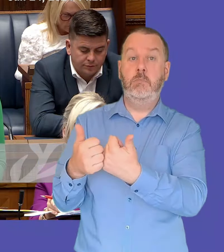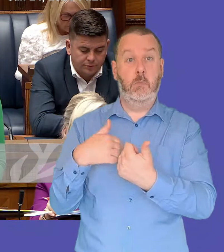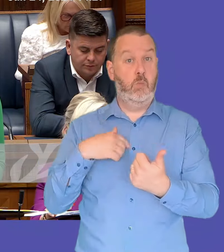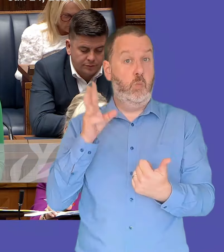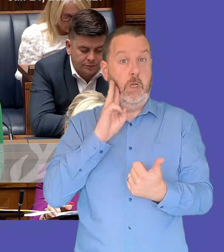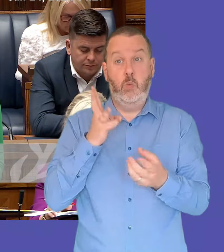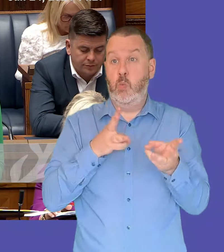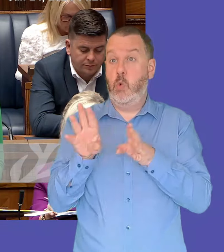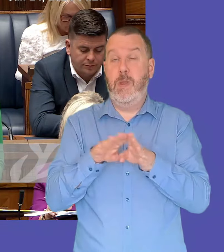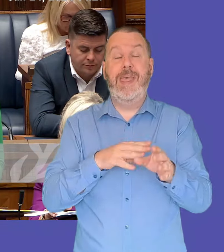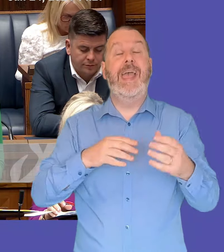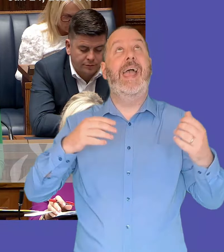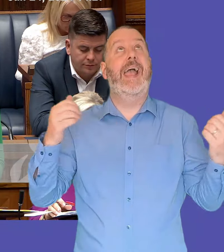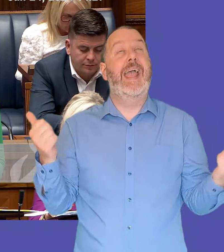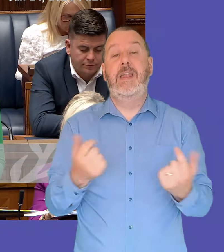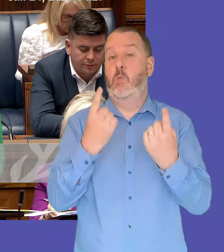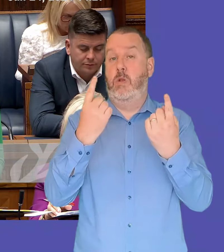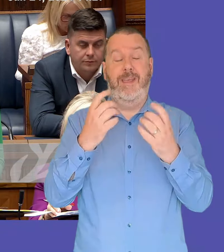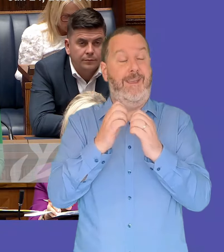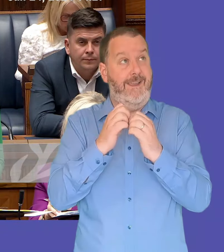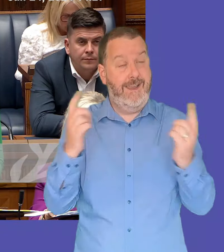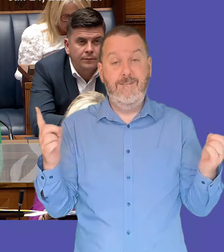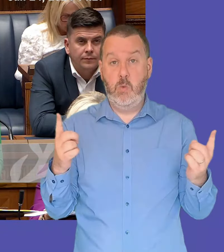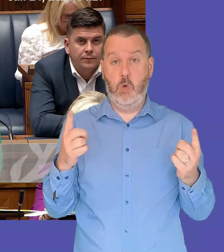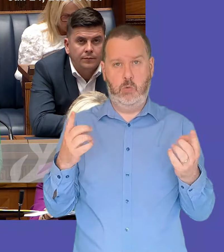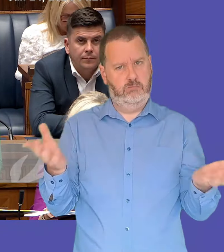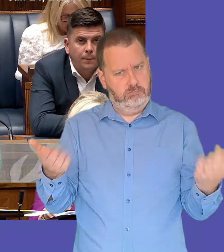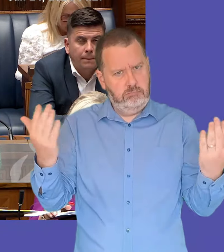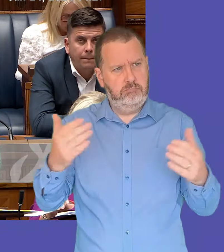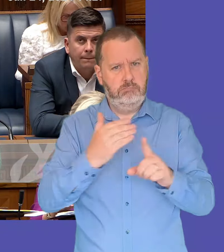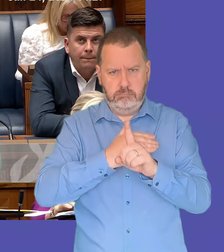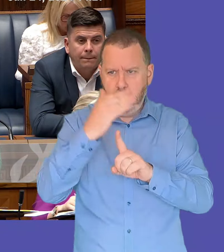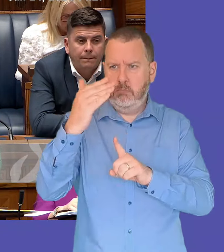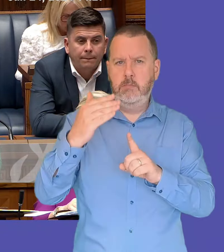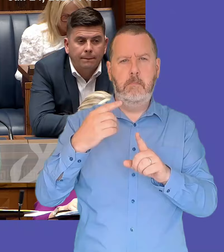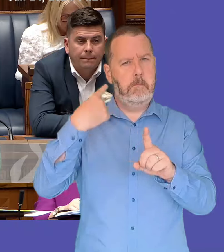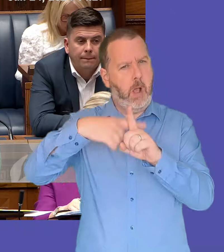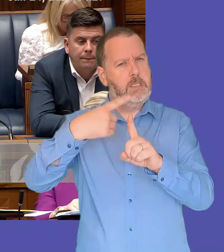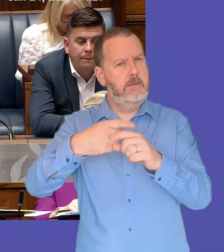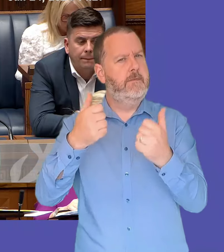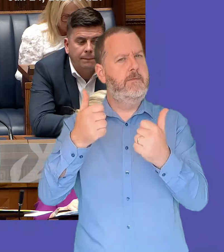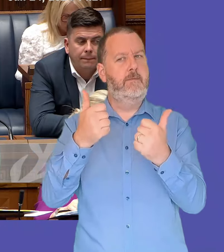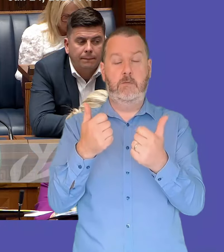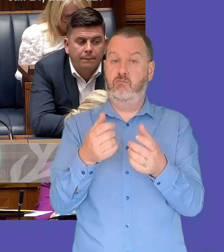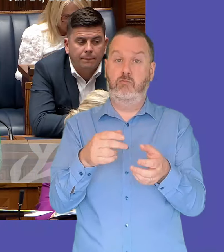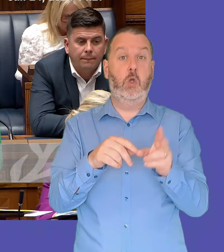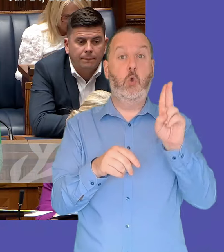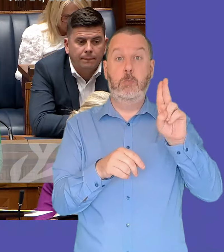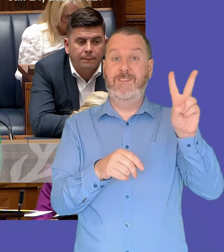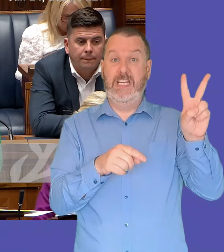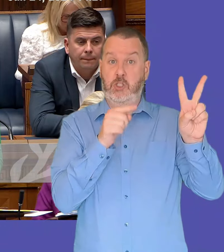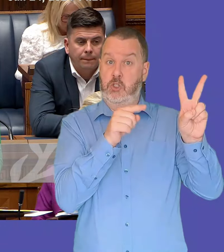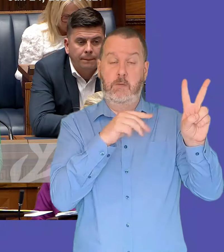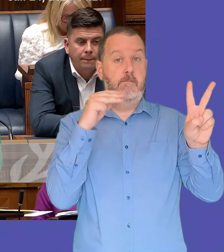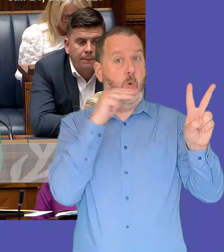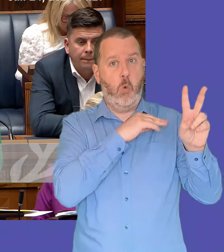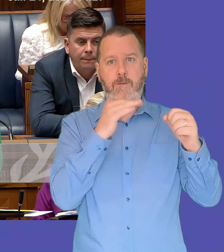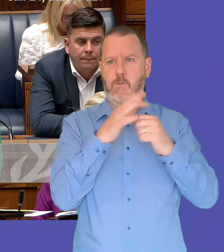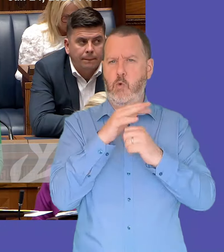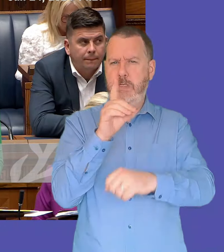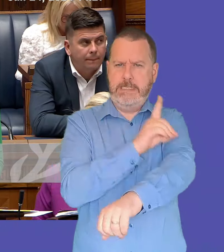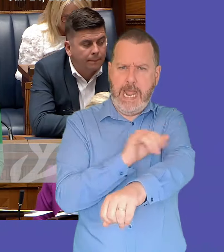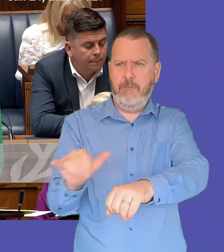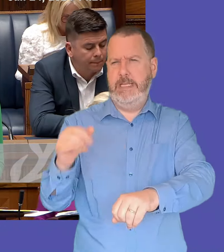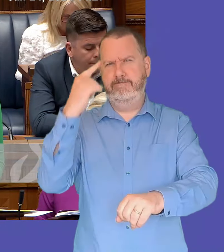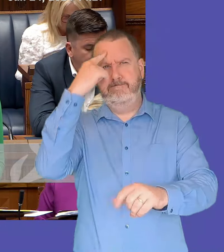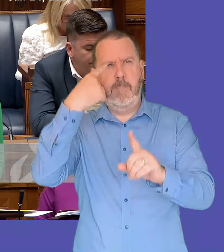anyone and everyone because we see and recognize the importance of positive of positivity that urban villages brings to dairy we have